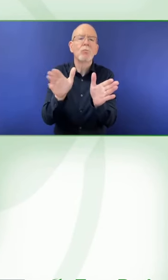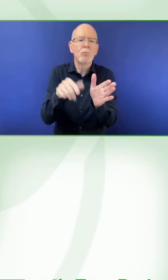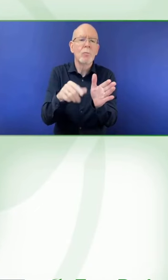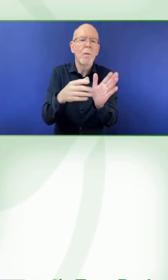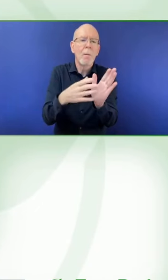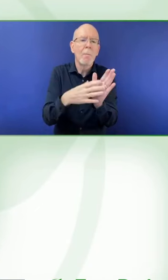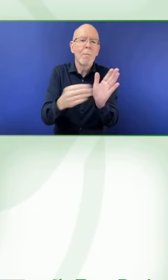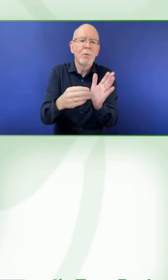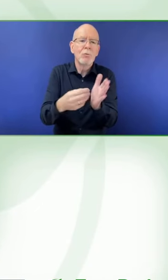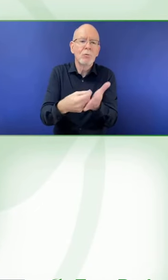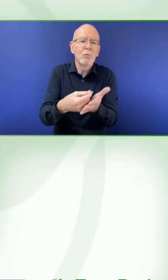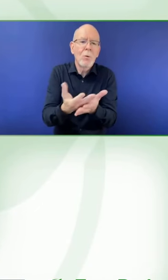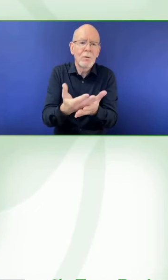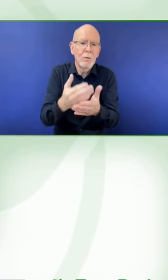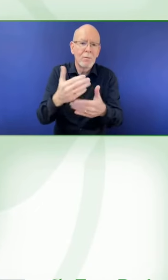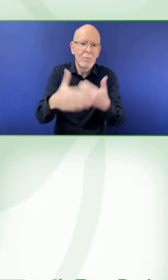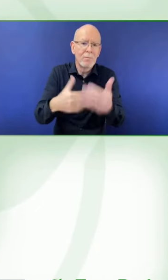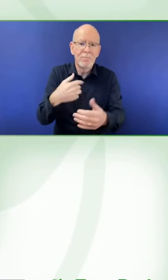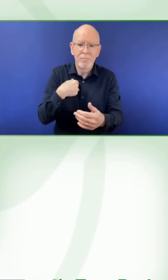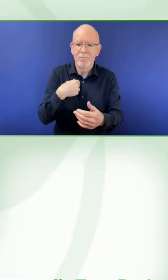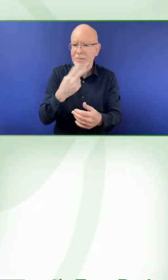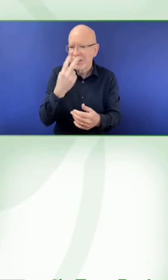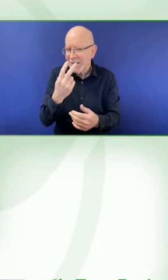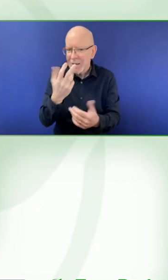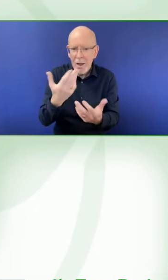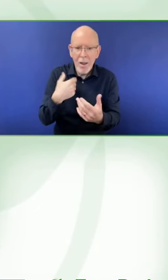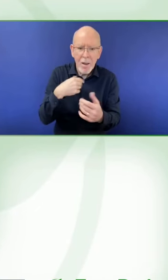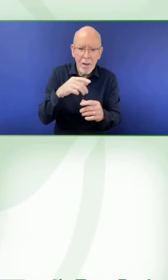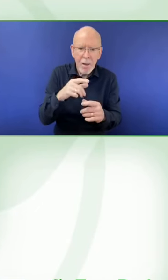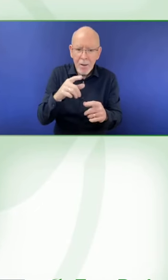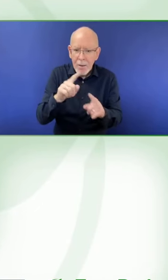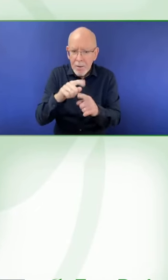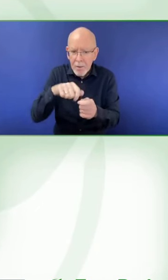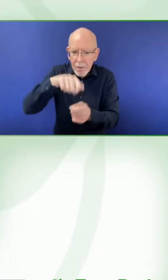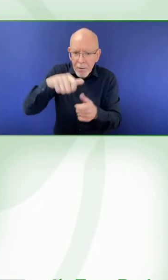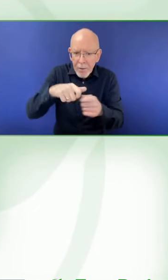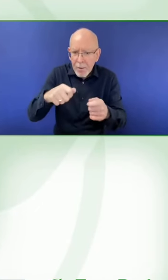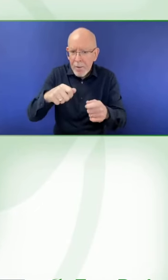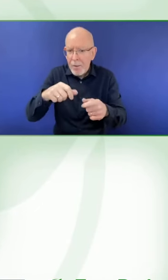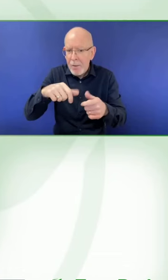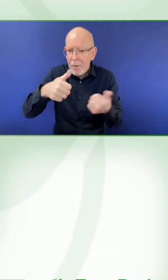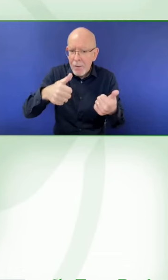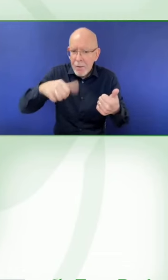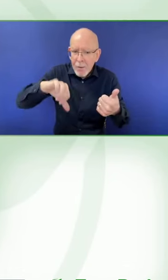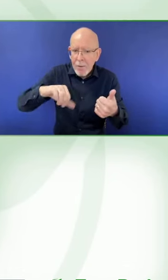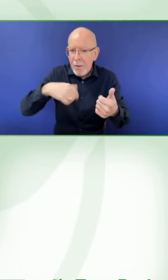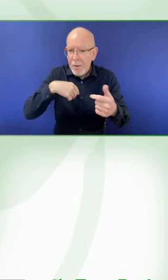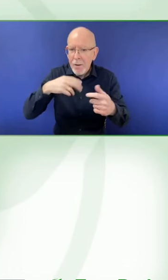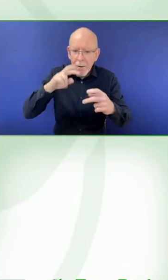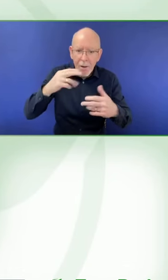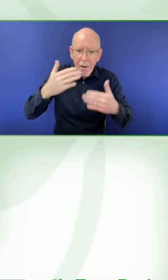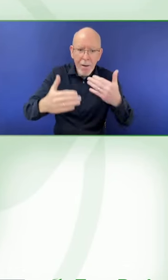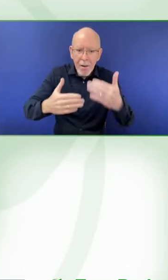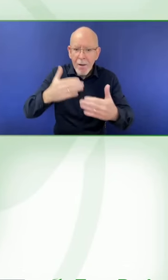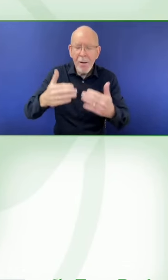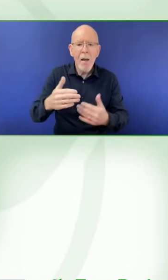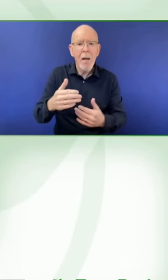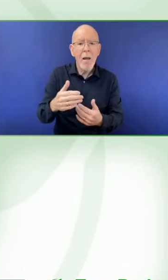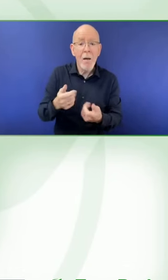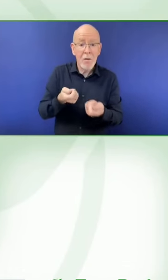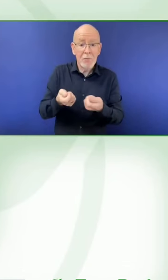force, which would be available to people who want to find out more if you don't have the capability or knowledge to develop your own.